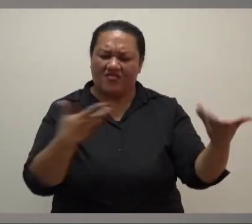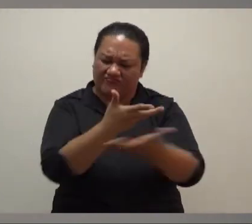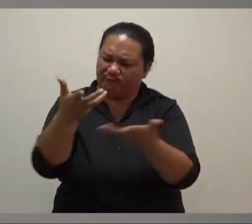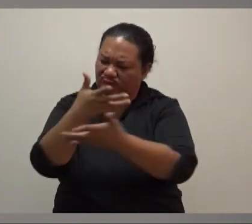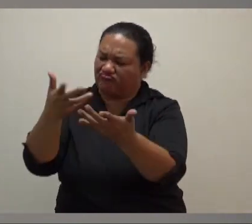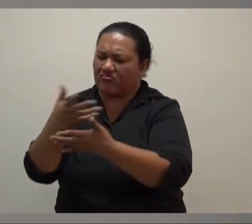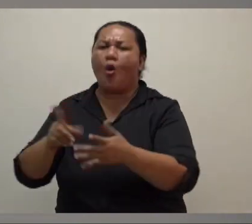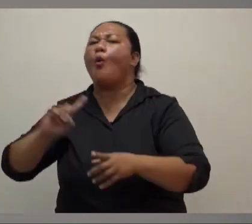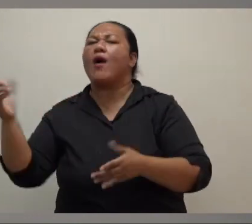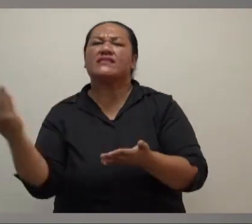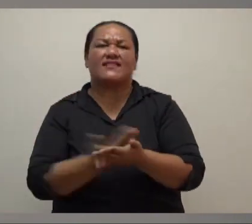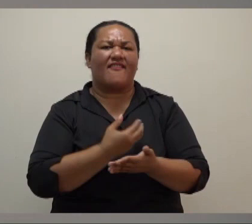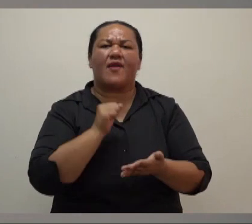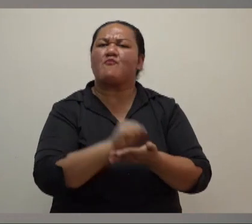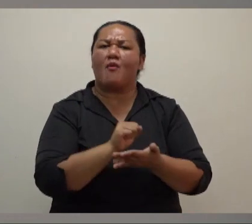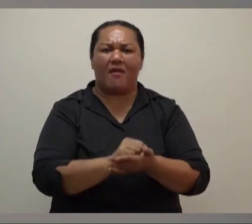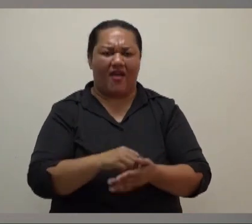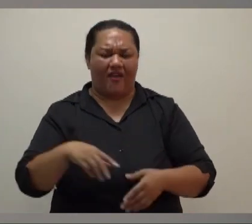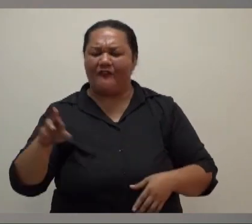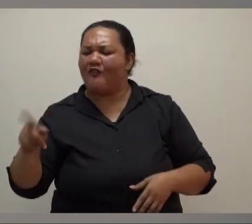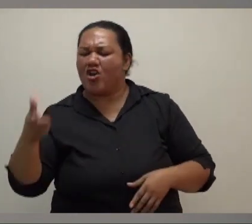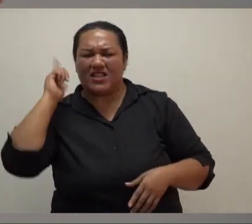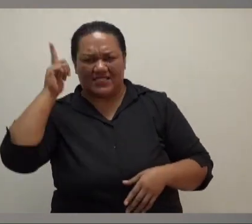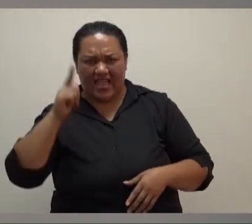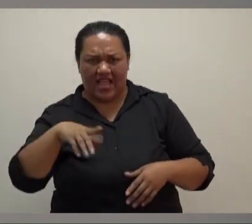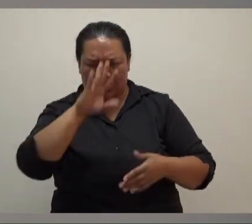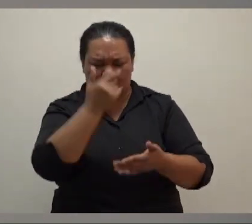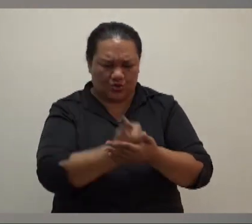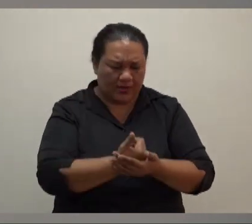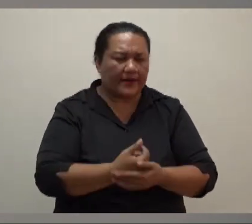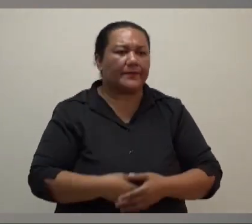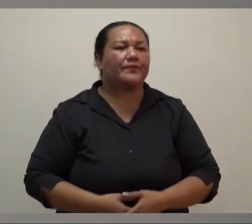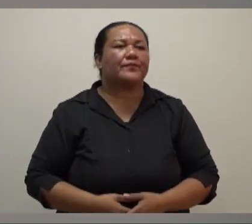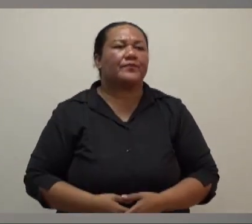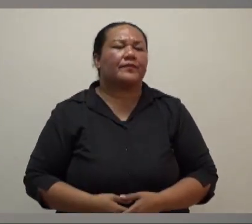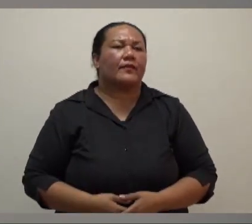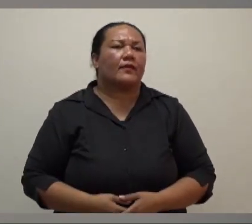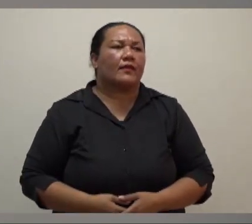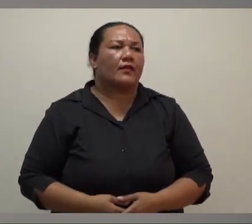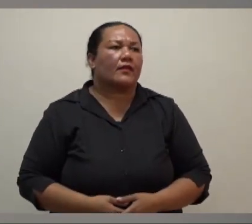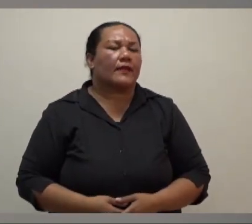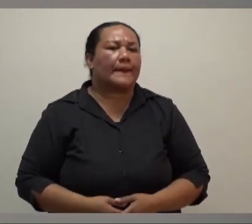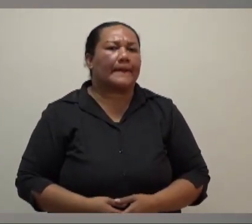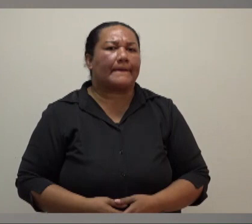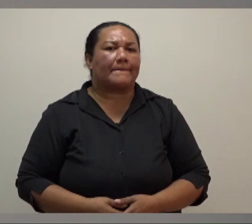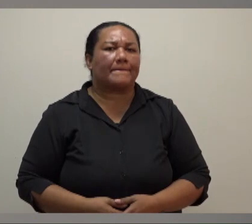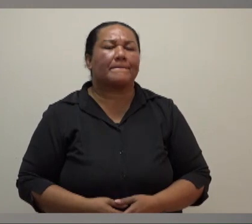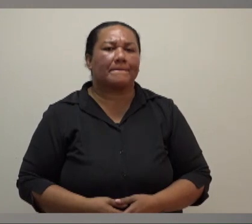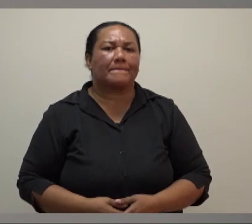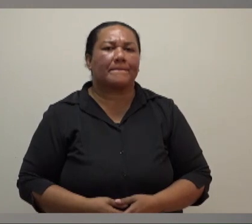as you also, I mean I don't want to get into the sort of health specifics because again you are kind of asking what I call a silotype-based question.